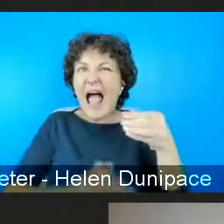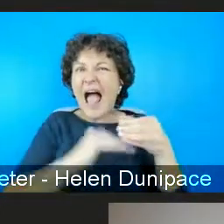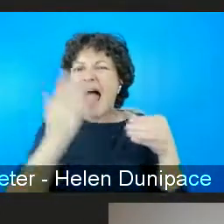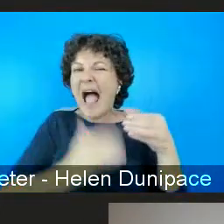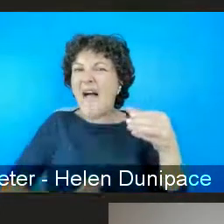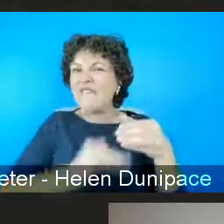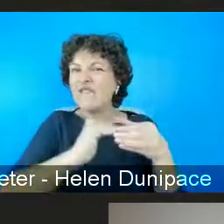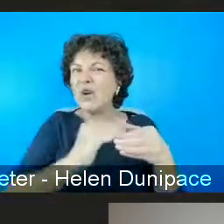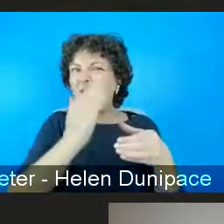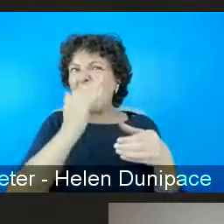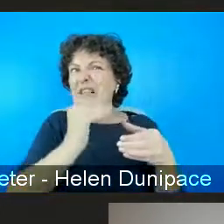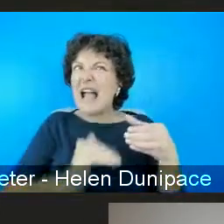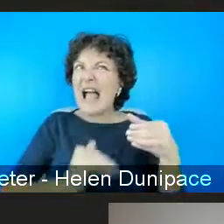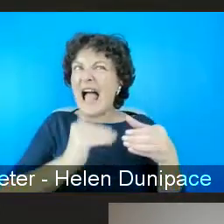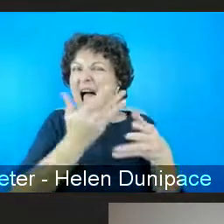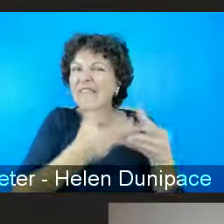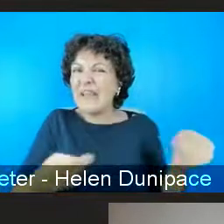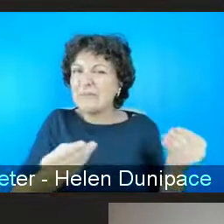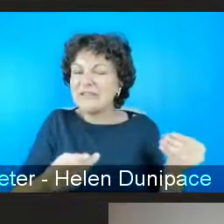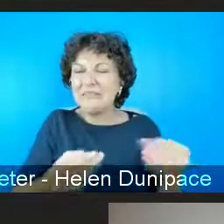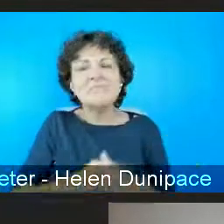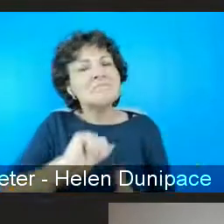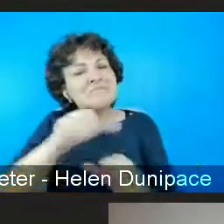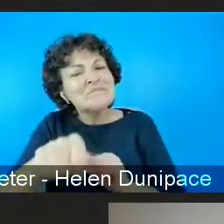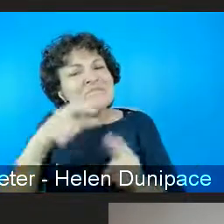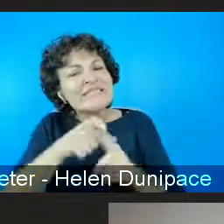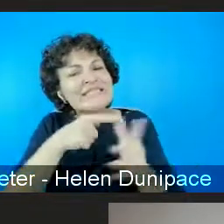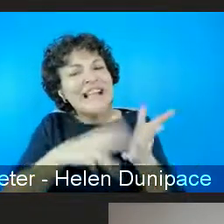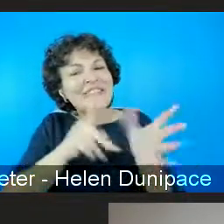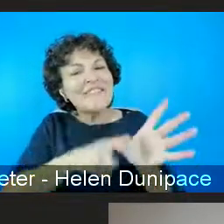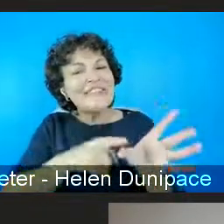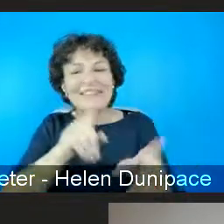Thanks, Karen. That's that's really interesting. Davey, would you like to comment?